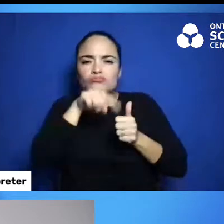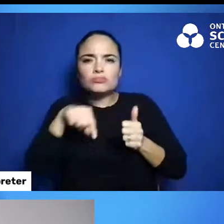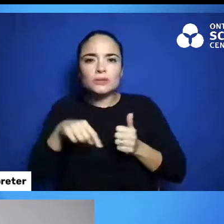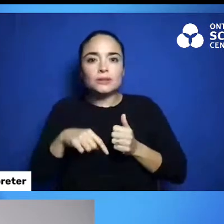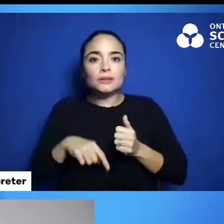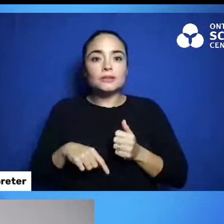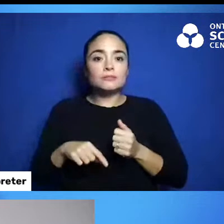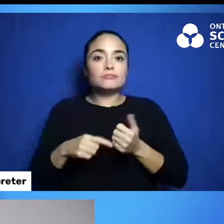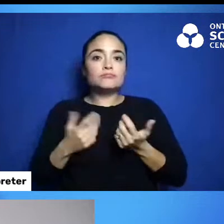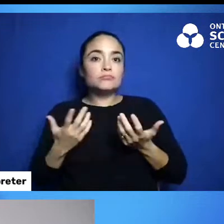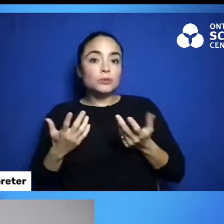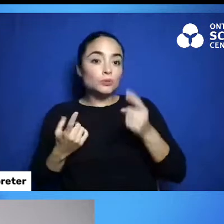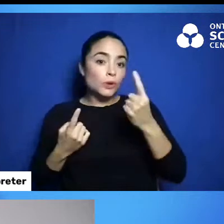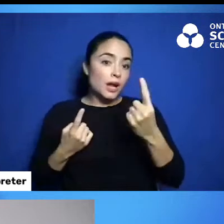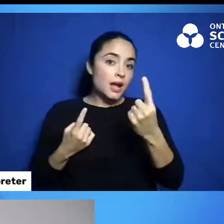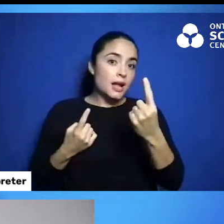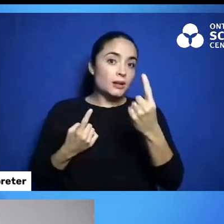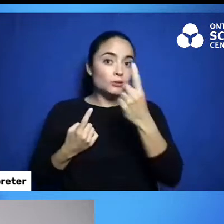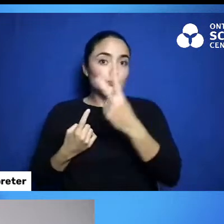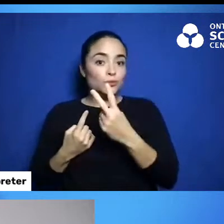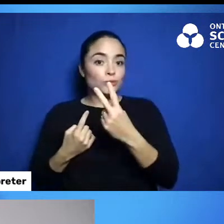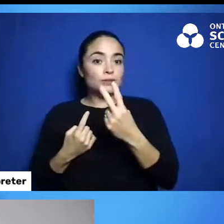and container number three.